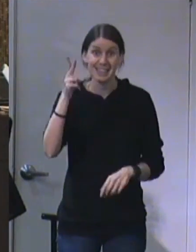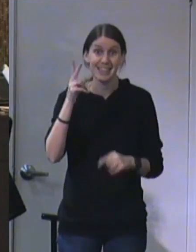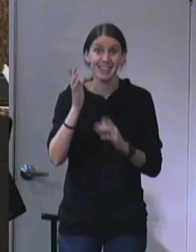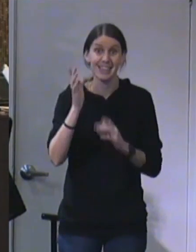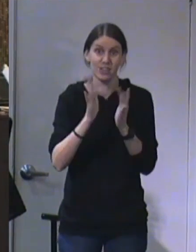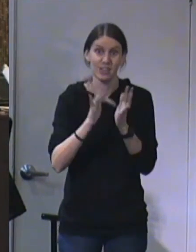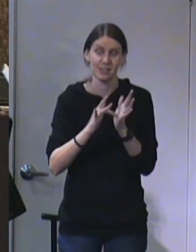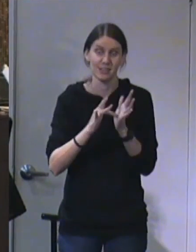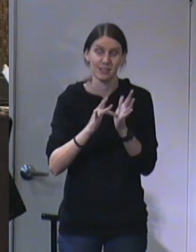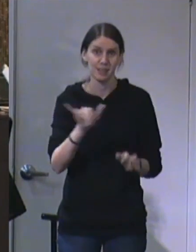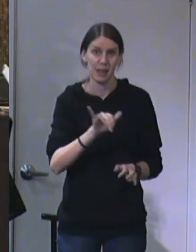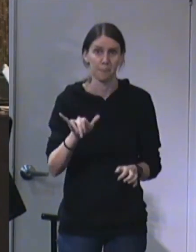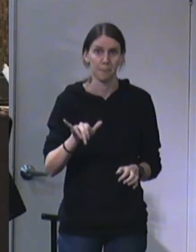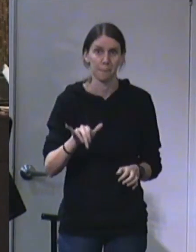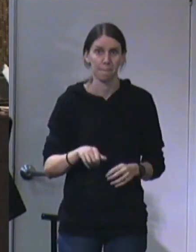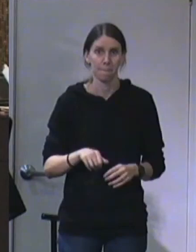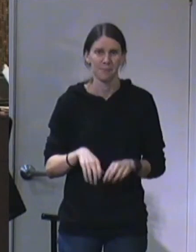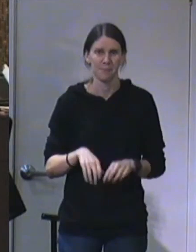How blessed is that.